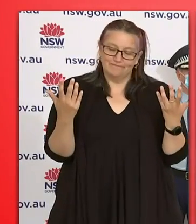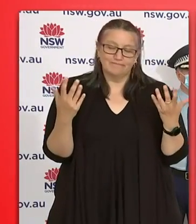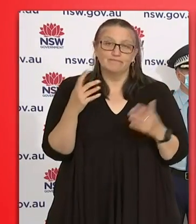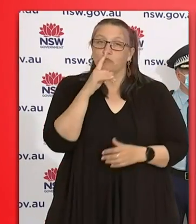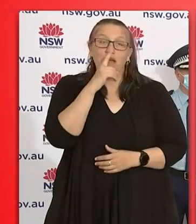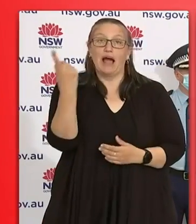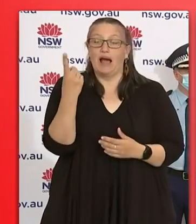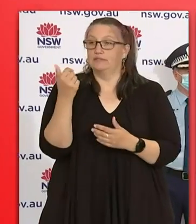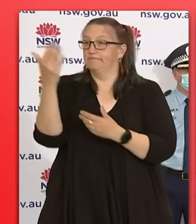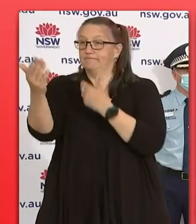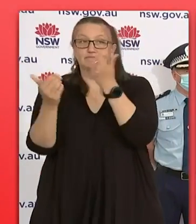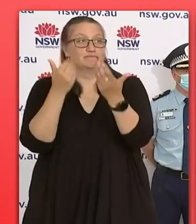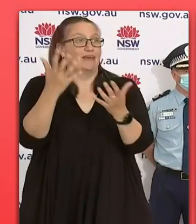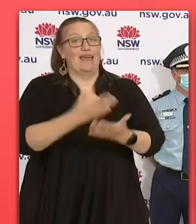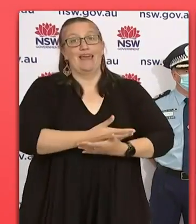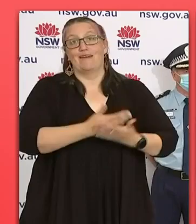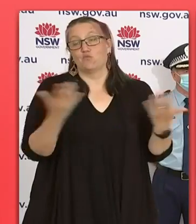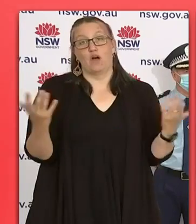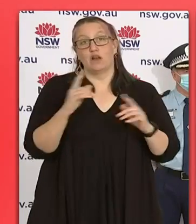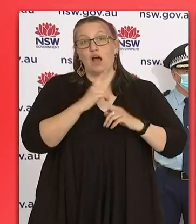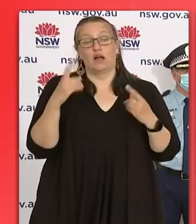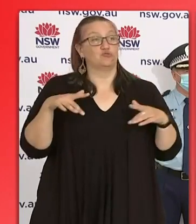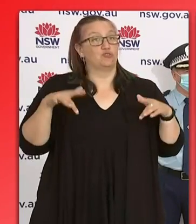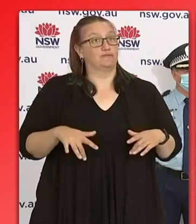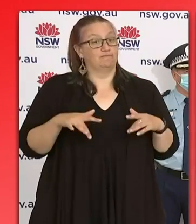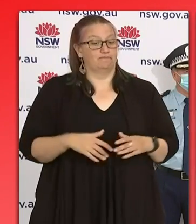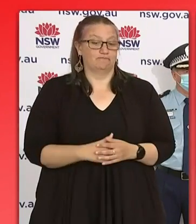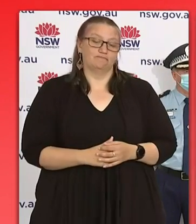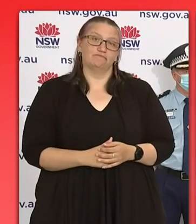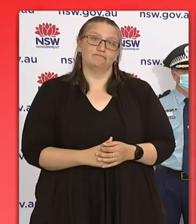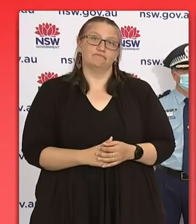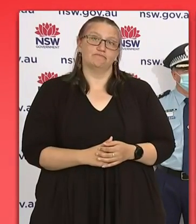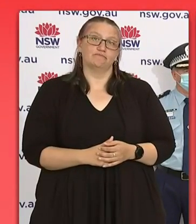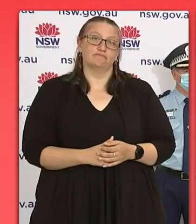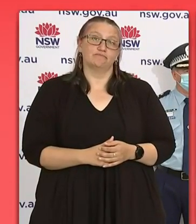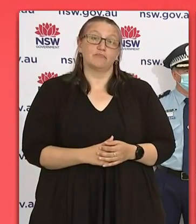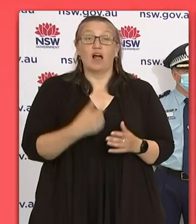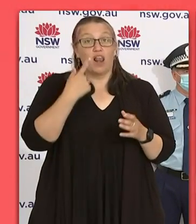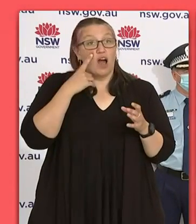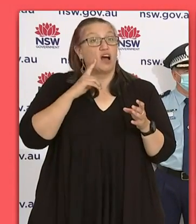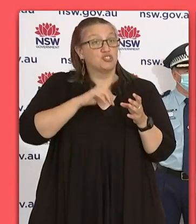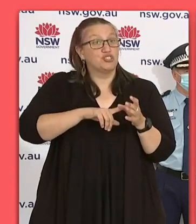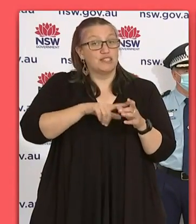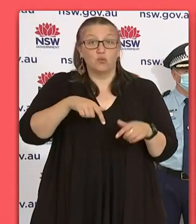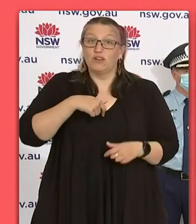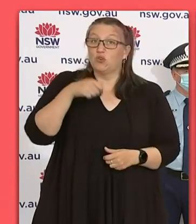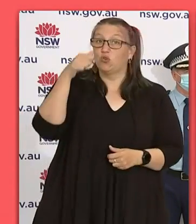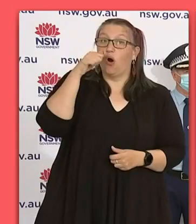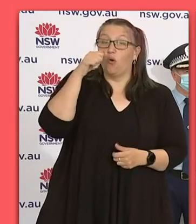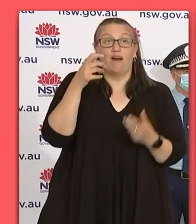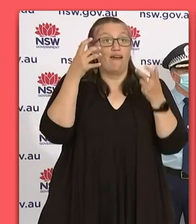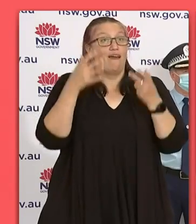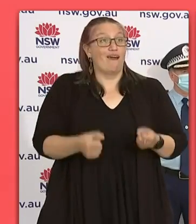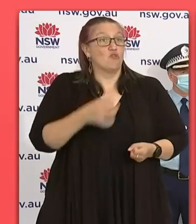been in those more remote communities, because it was identified last year that there were some risks in our state, particularly in those areas.